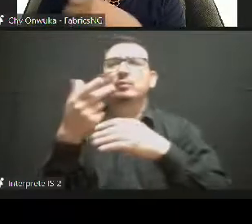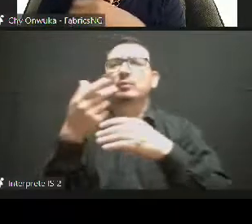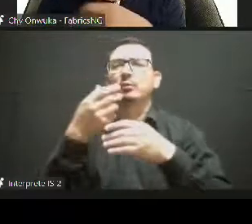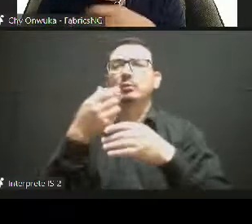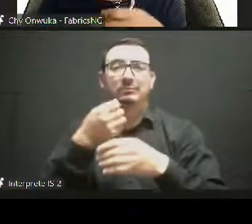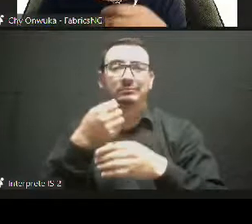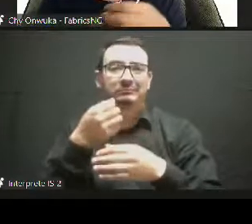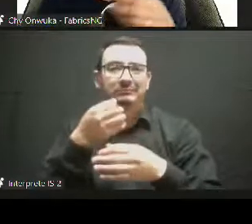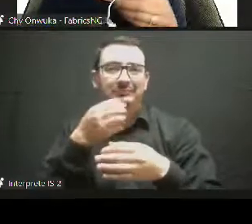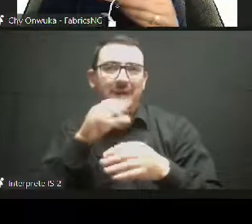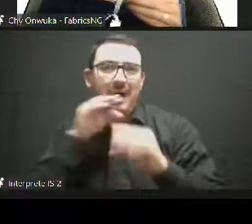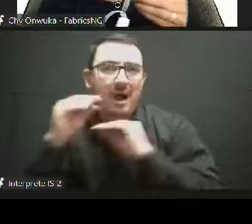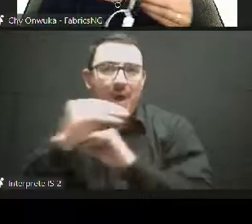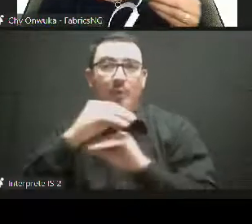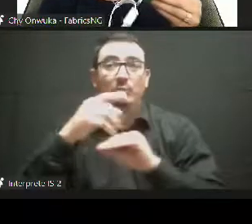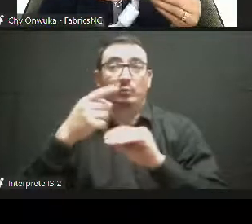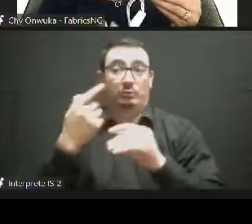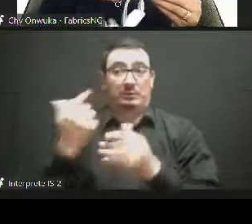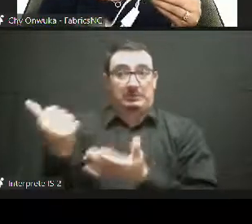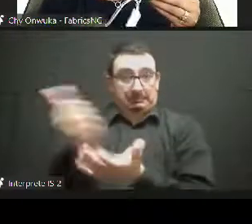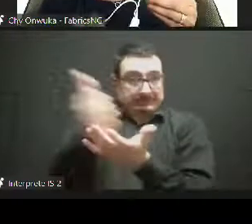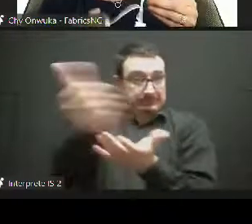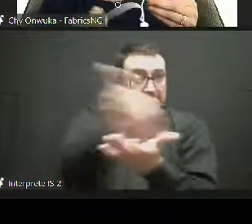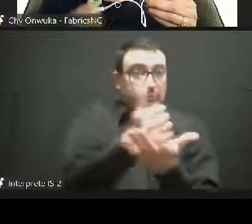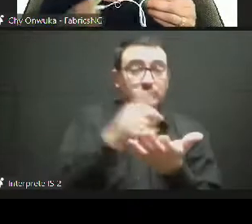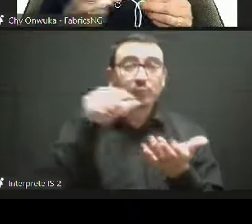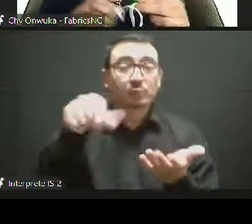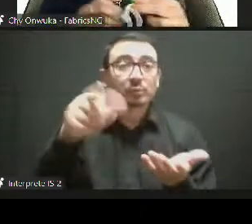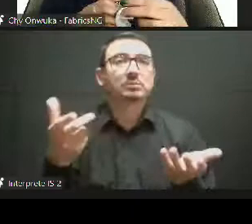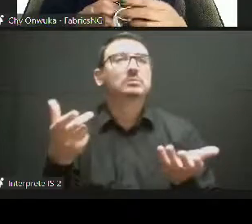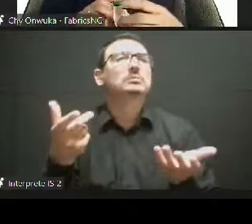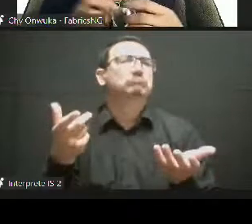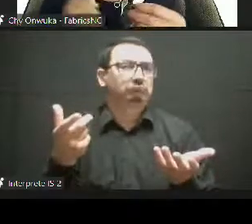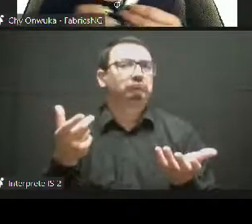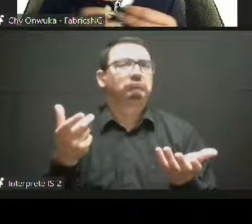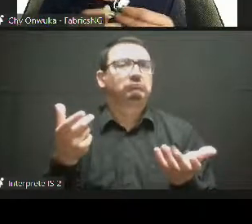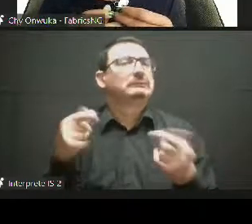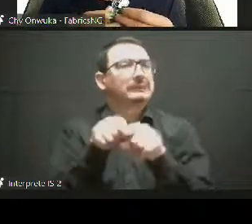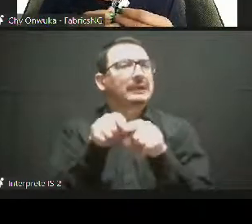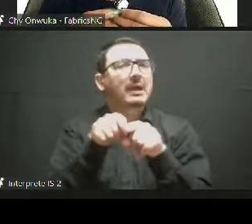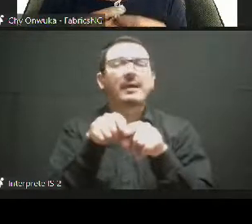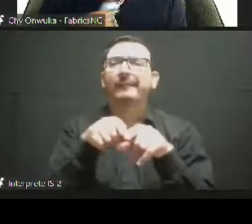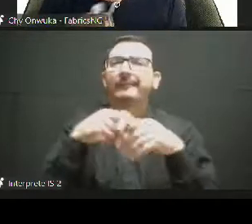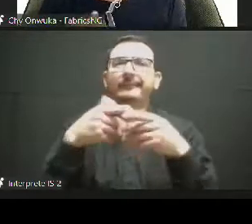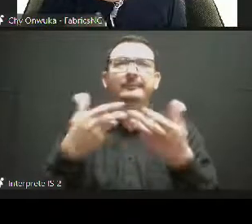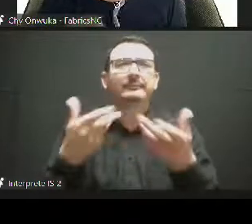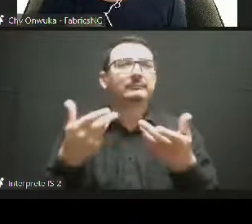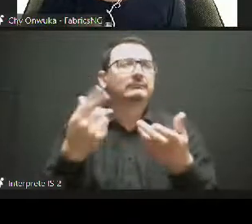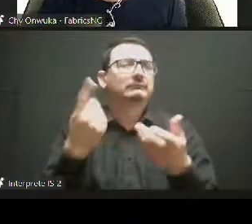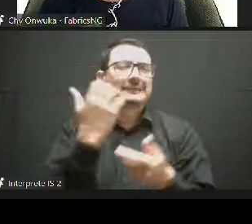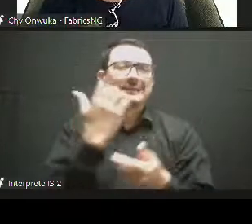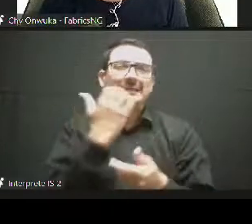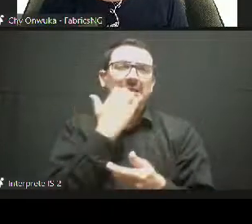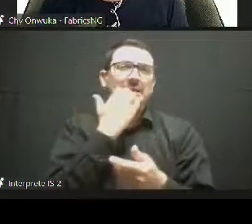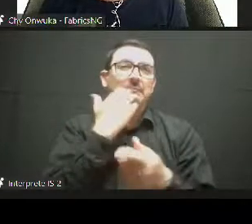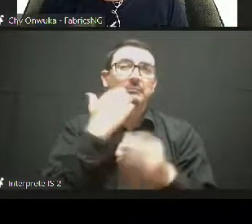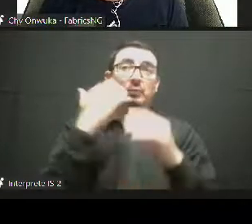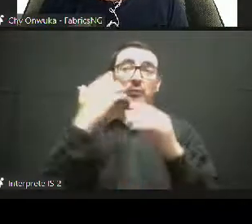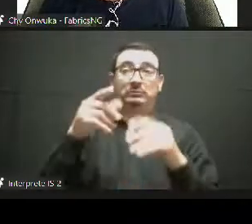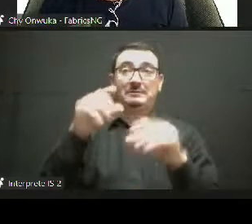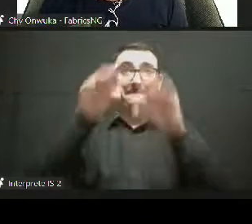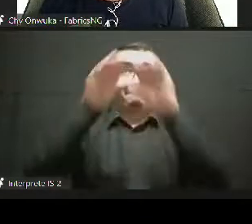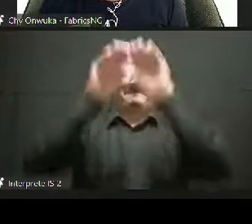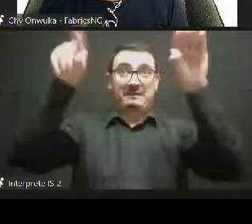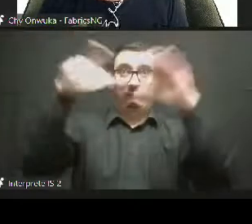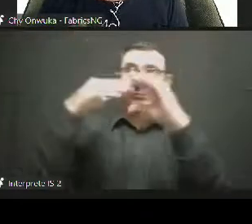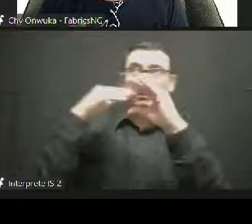maybe artworks through digital platforms and even enabling people to visit these digital platforms, uh,